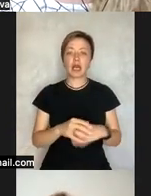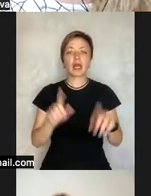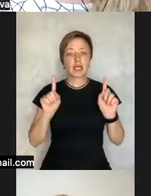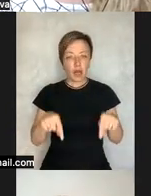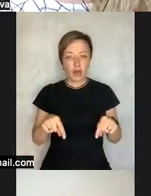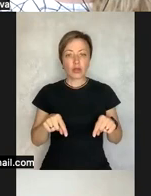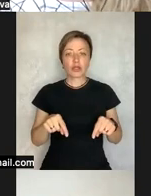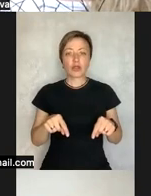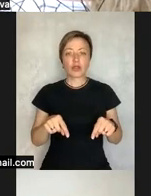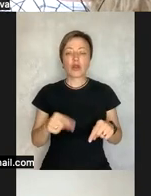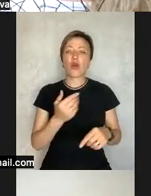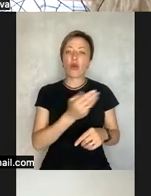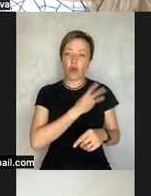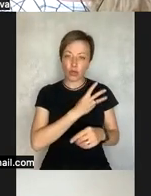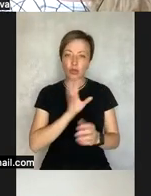thank you